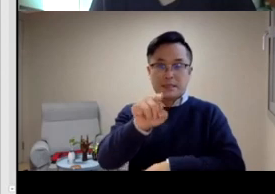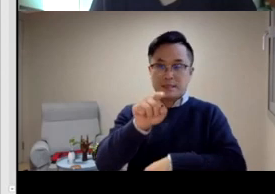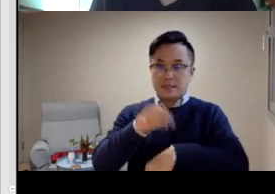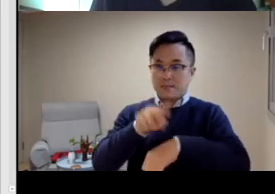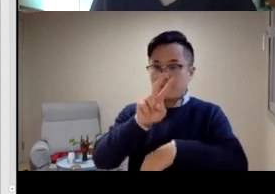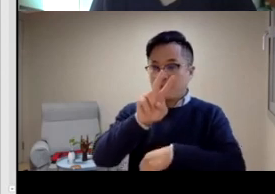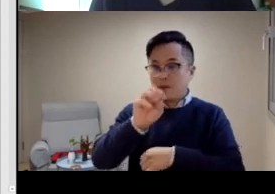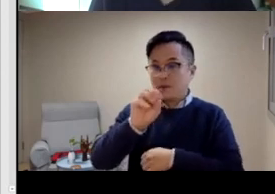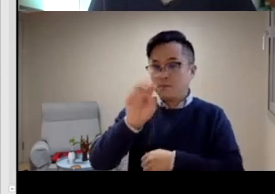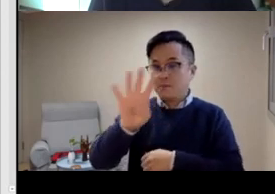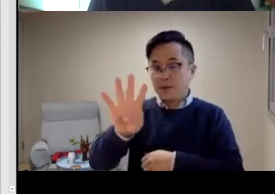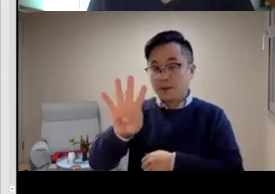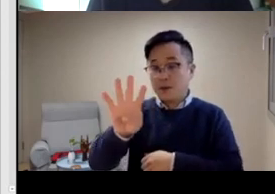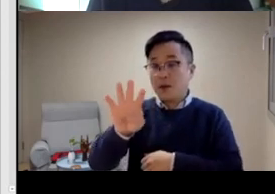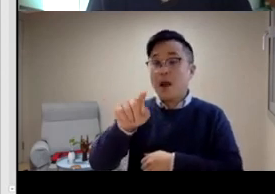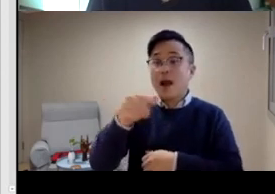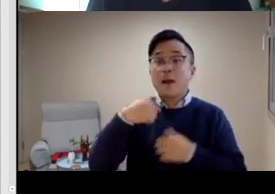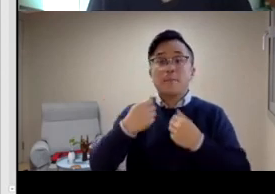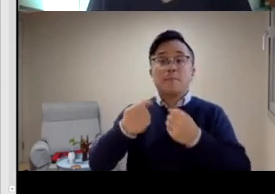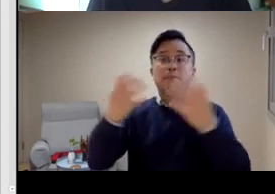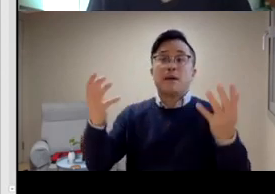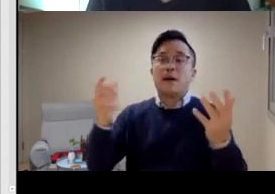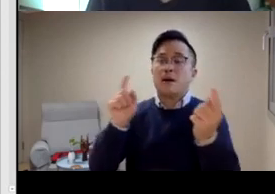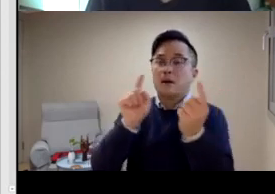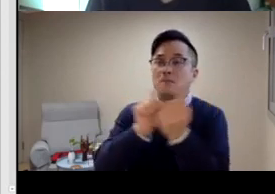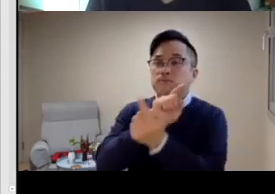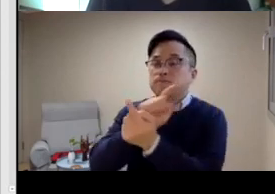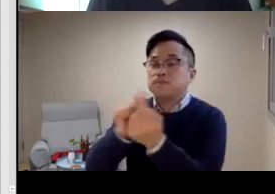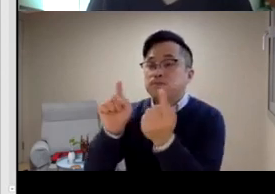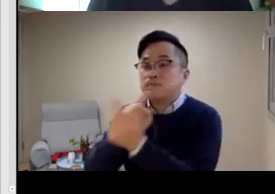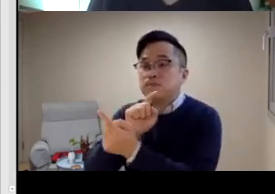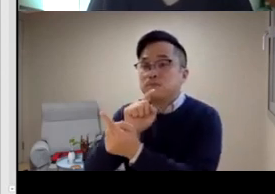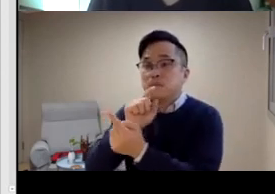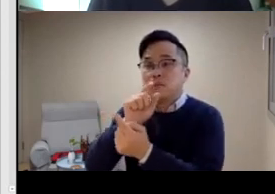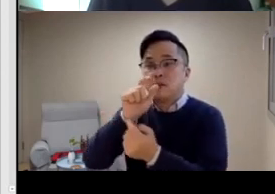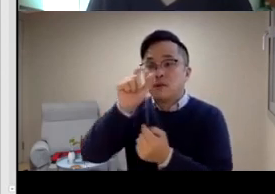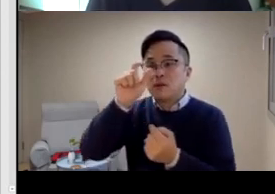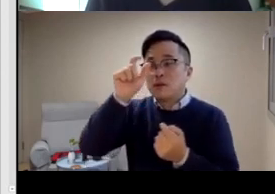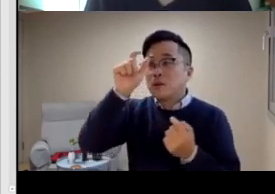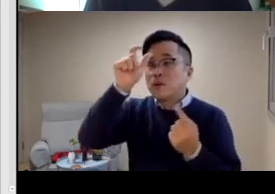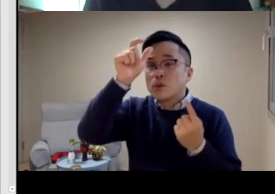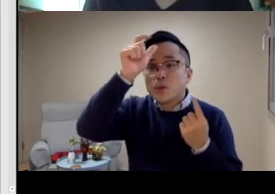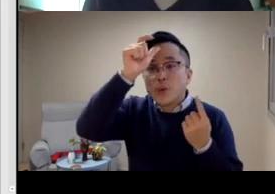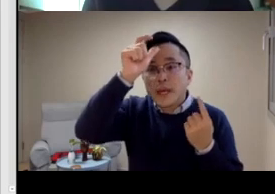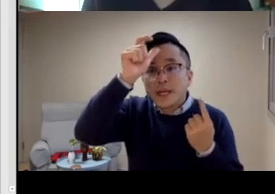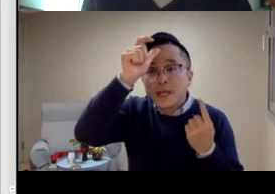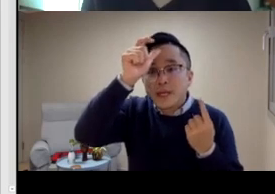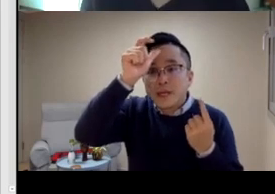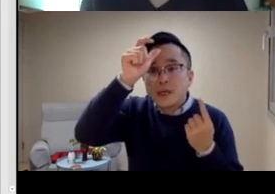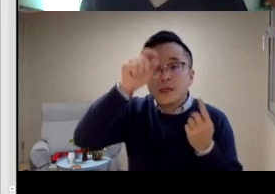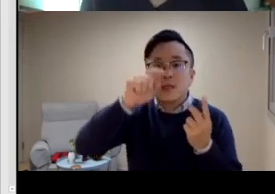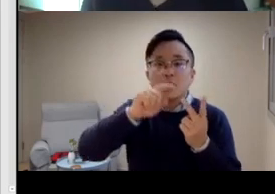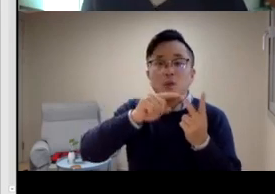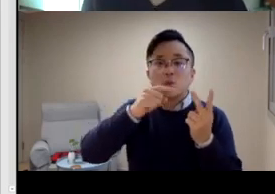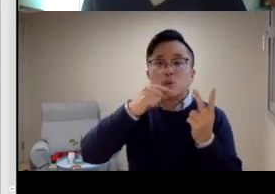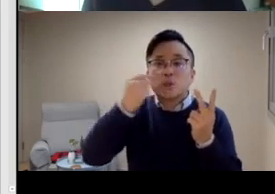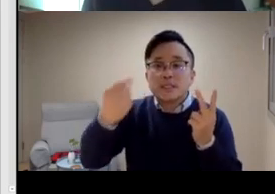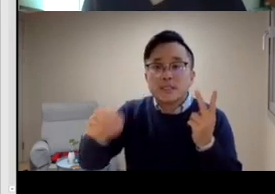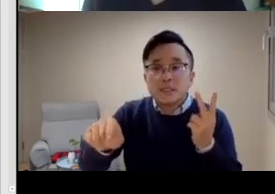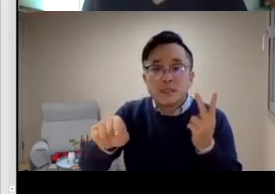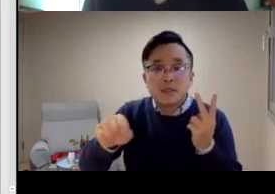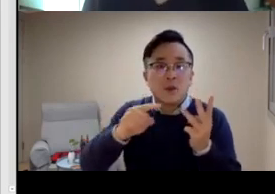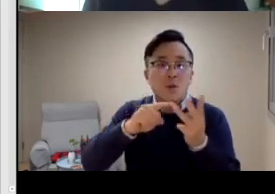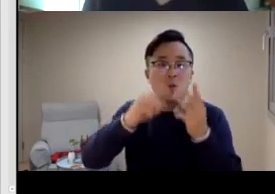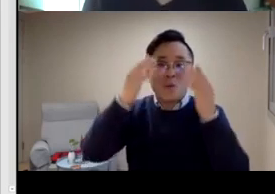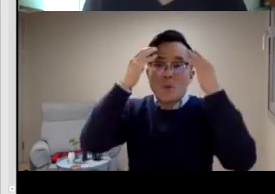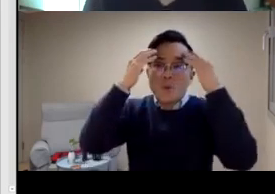proposed me and Ulrike accepted me and hired me to work in her project. So in 2004, I flew to the Netherlands.